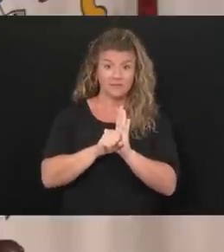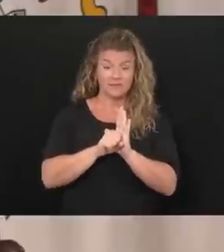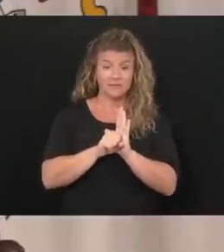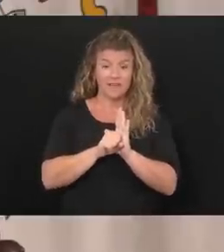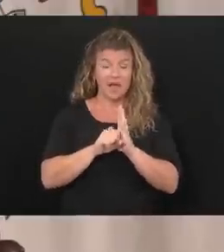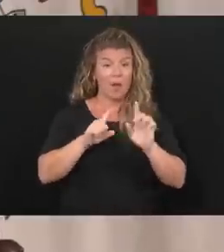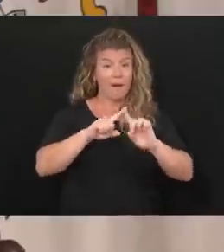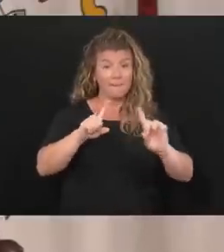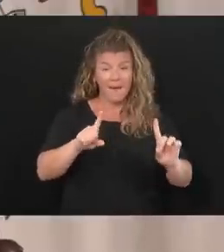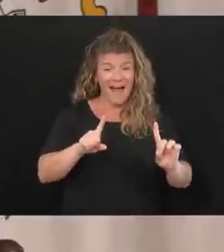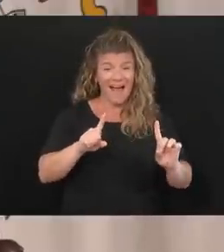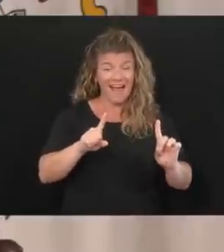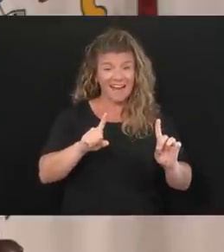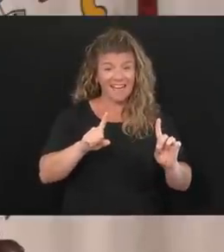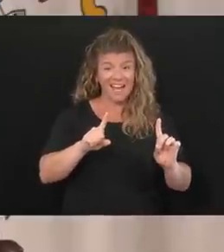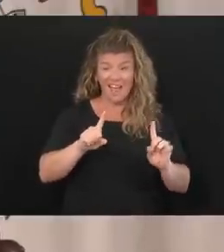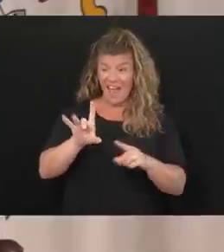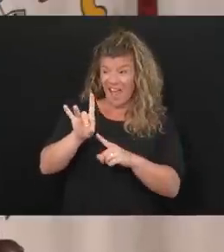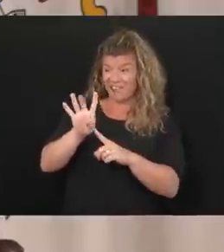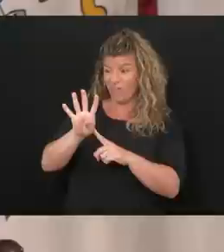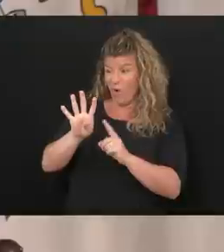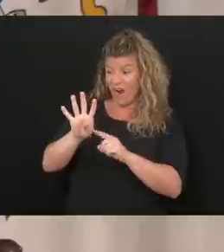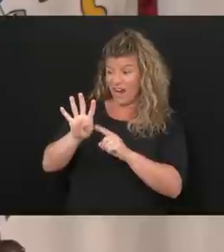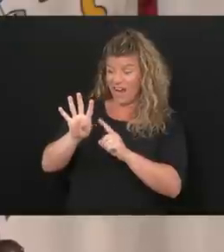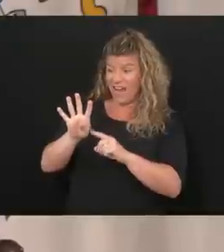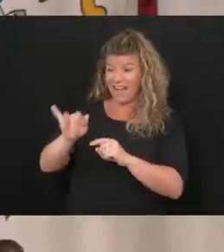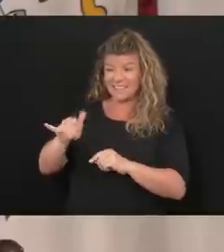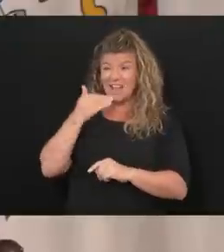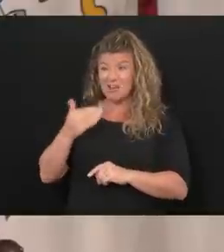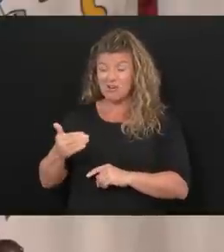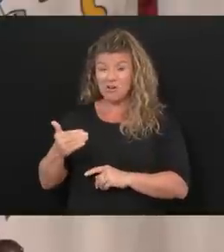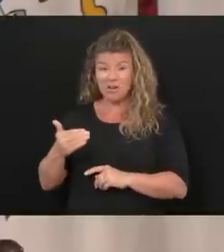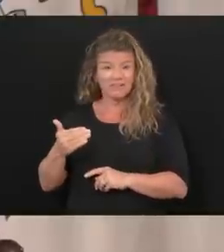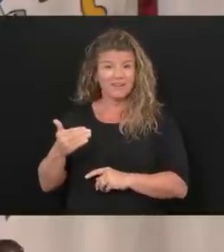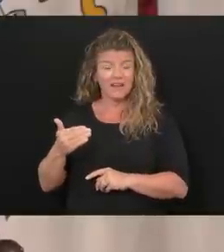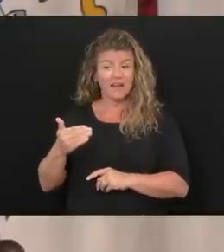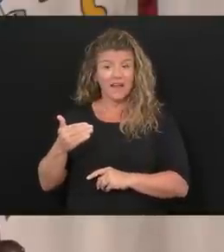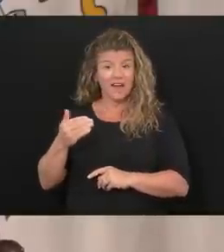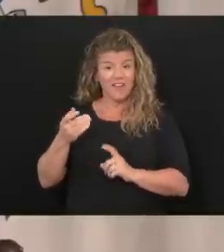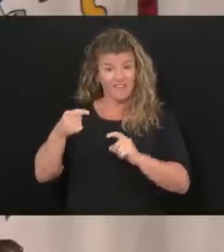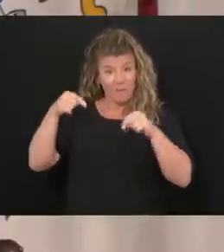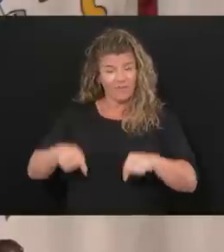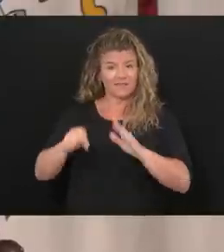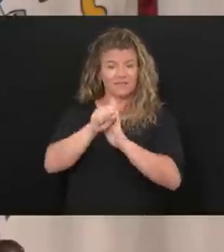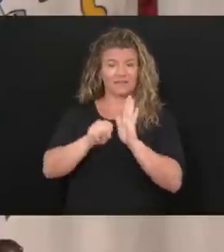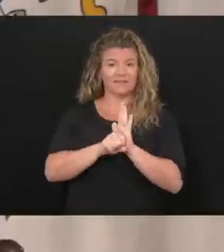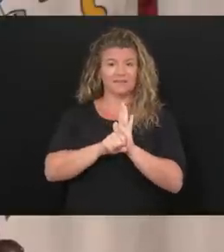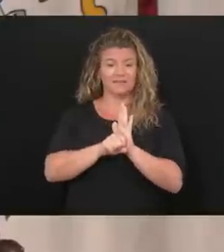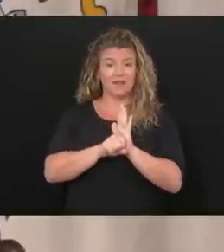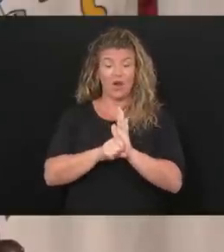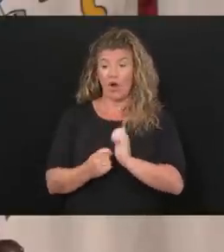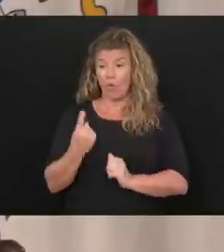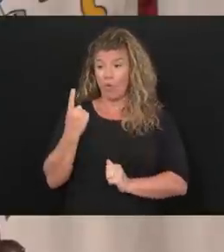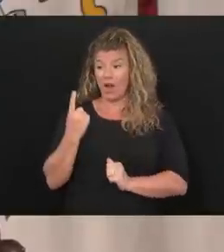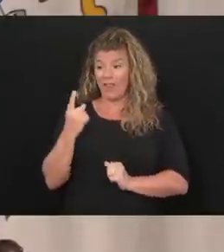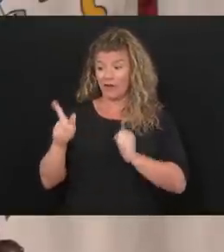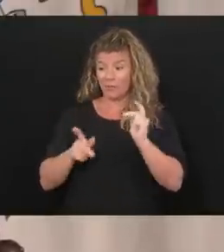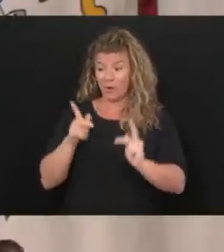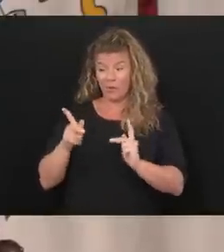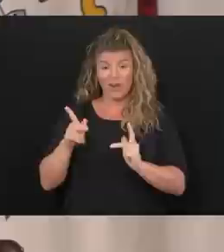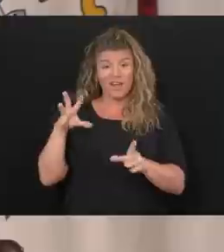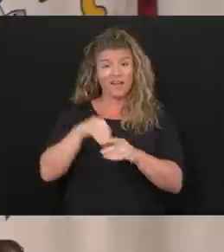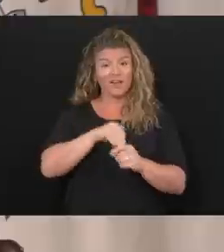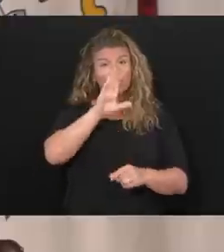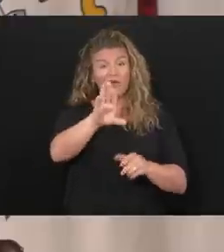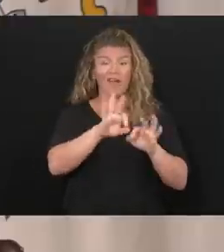But it is not good if one of those 84 deaths is from our state or one of those surely is from your family.